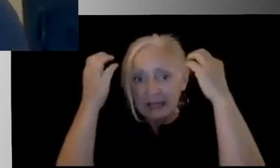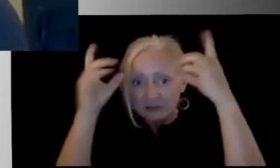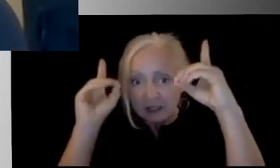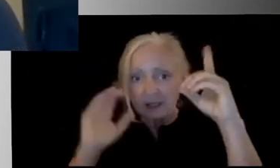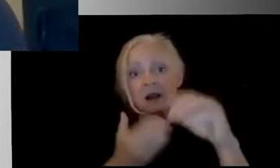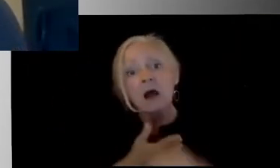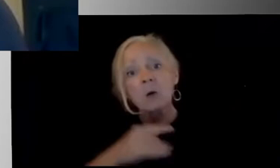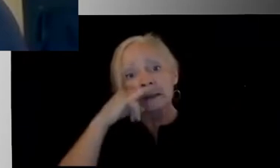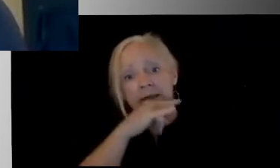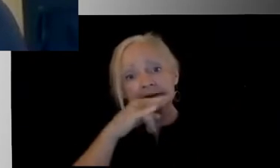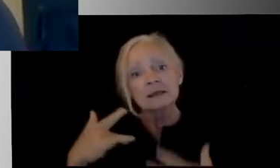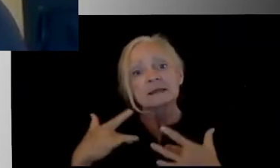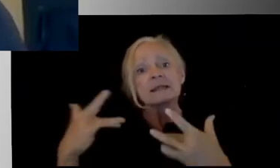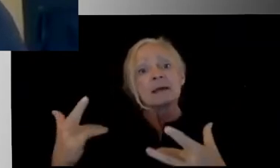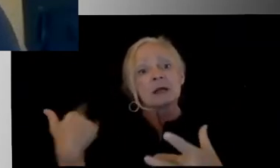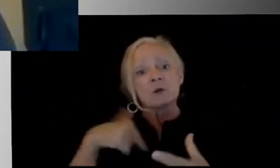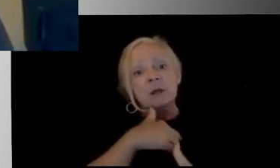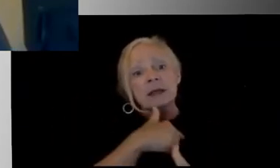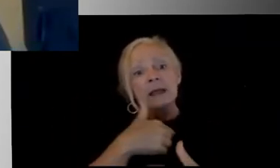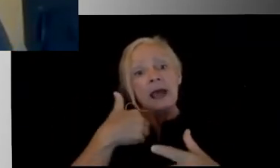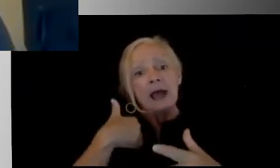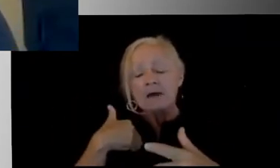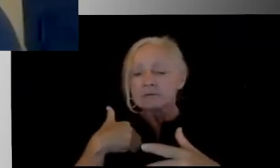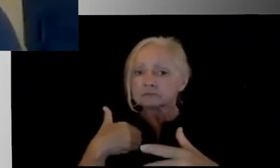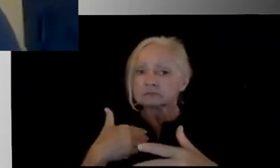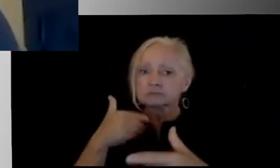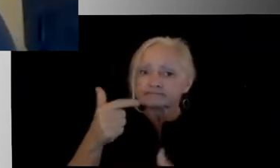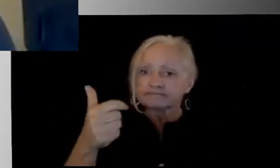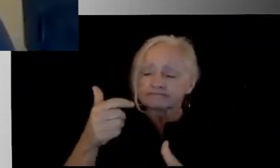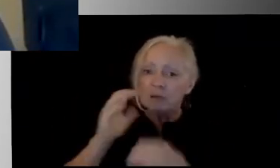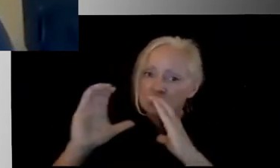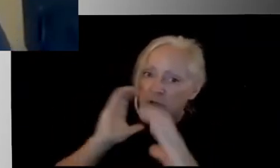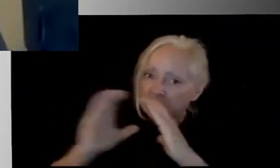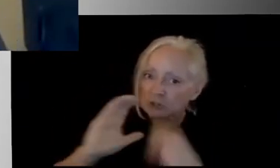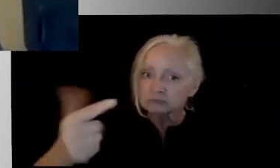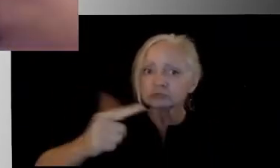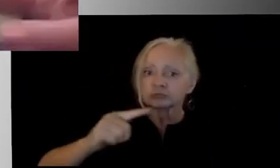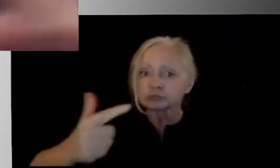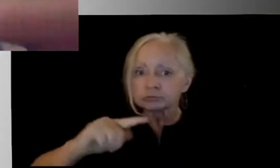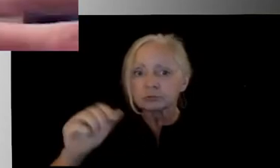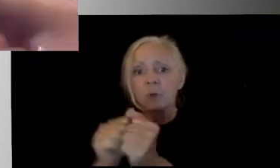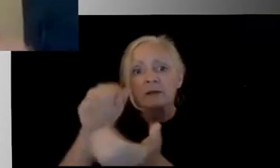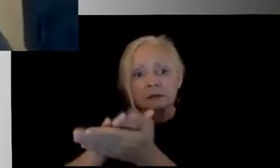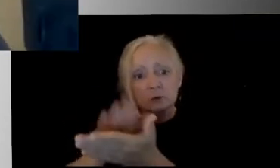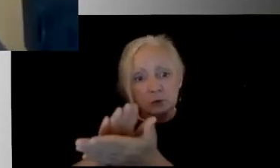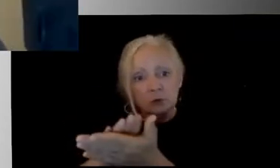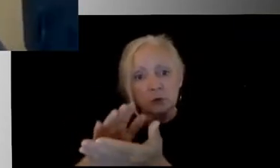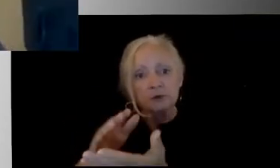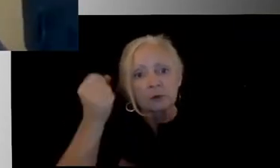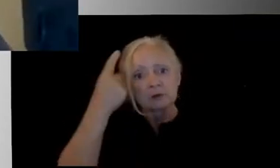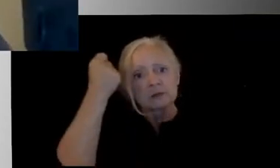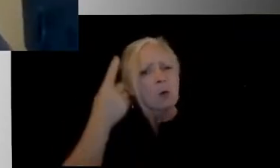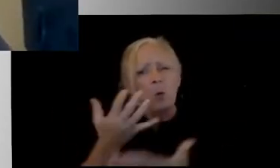we typically do is having that close communication back with that school to really, truly understand what a child should be